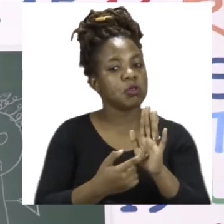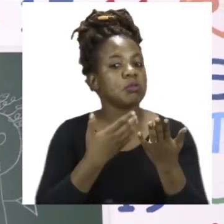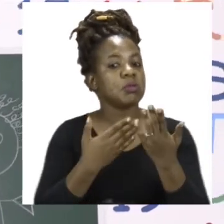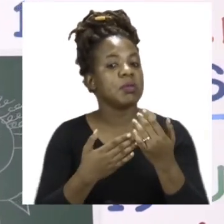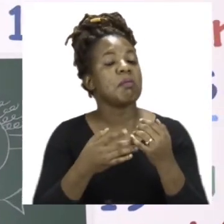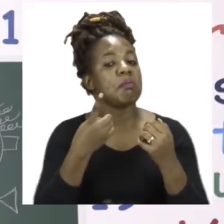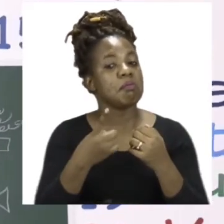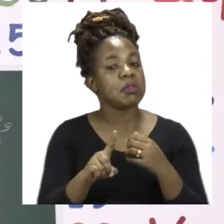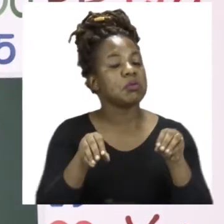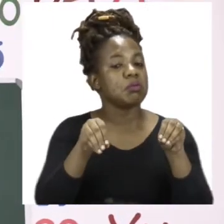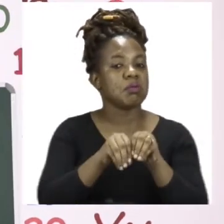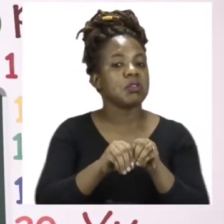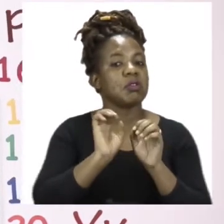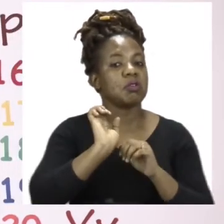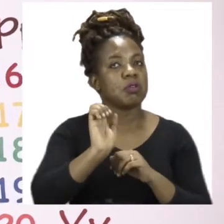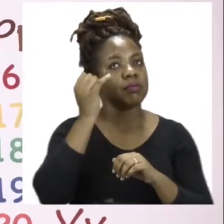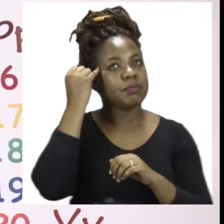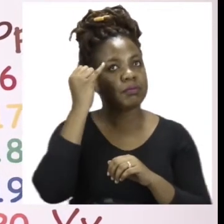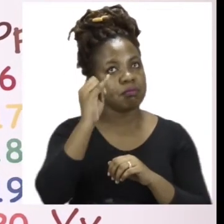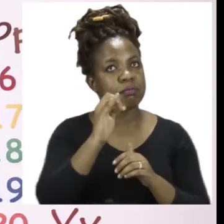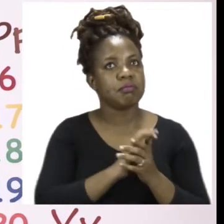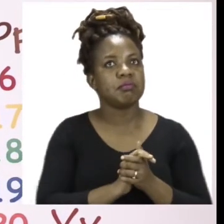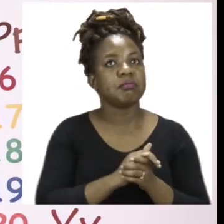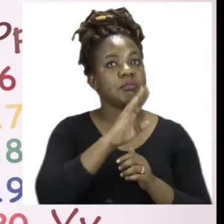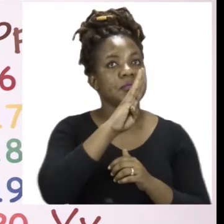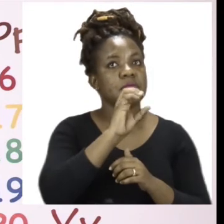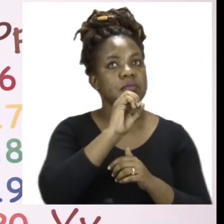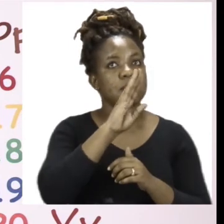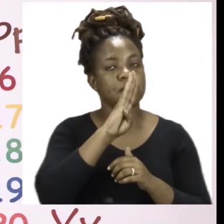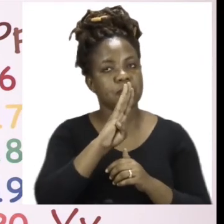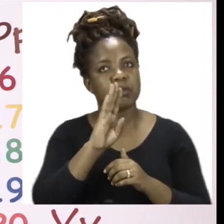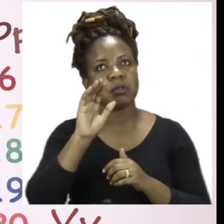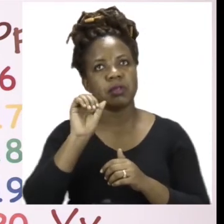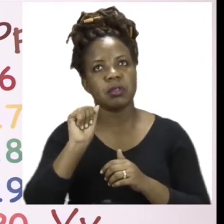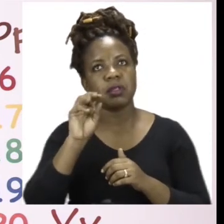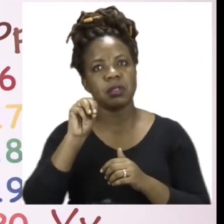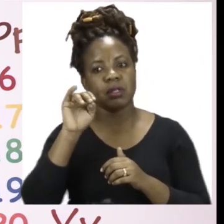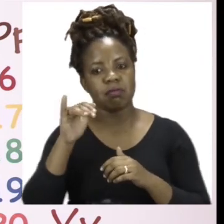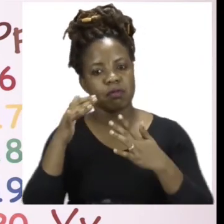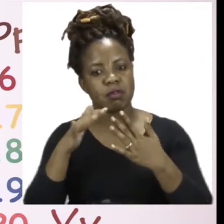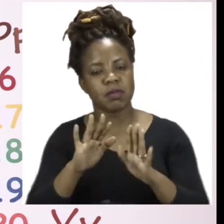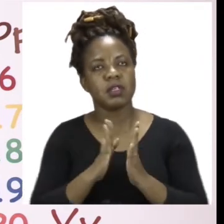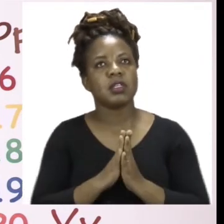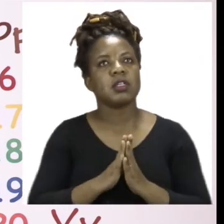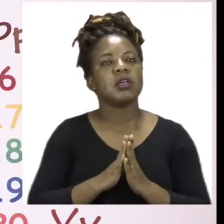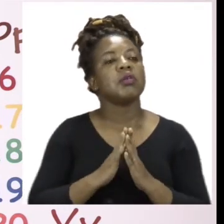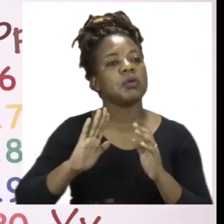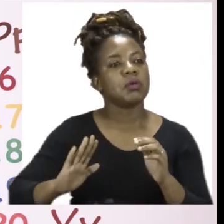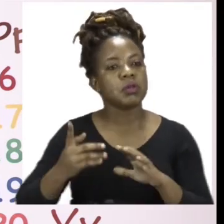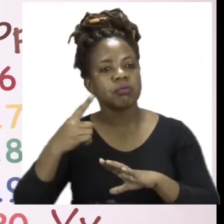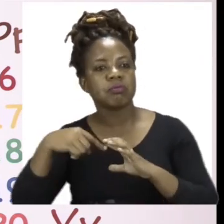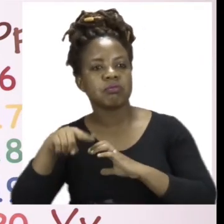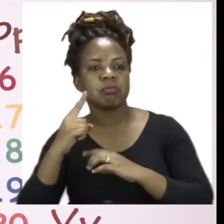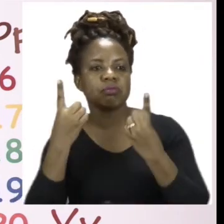So Amy and Bob are done and we are going to go outside and play together. We want you to finish both